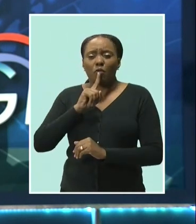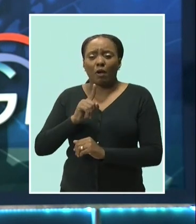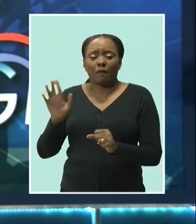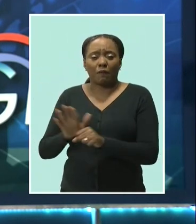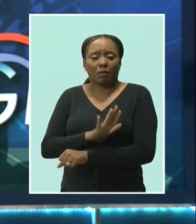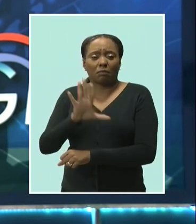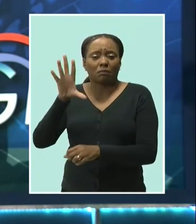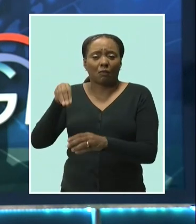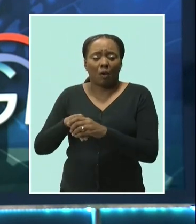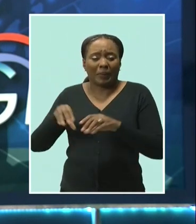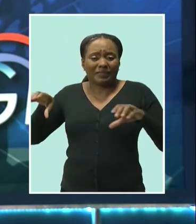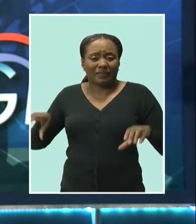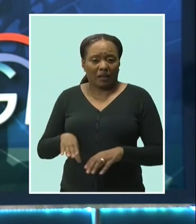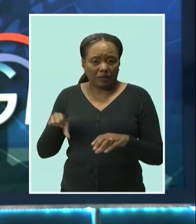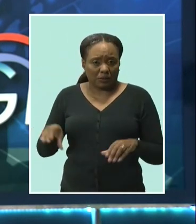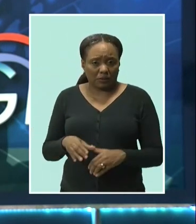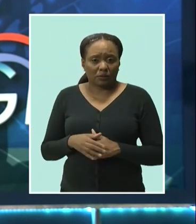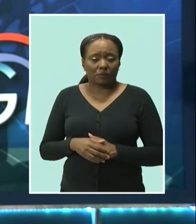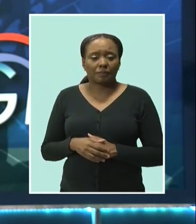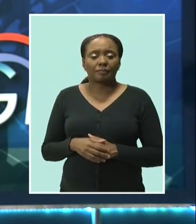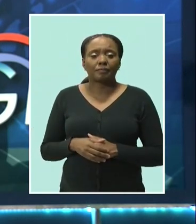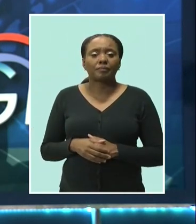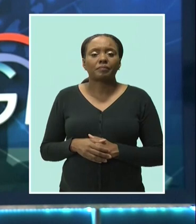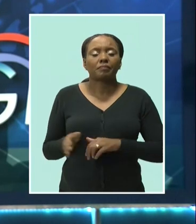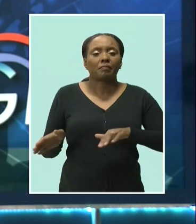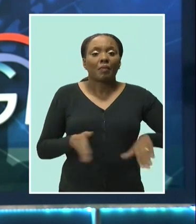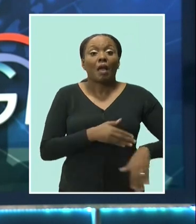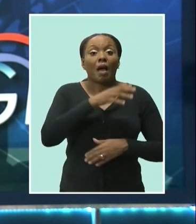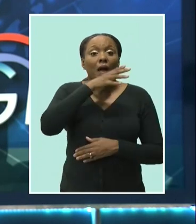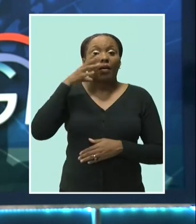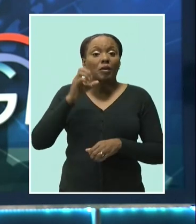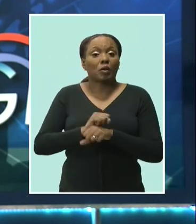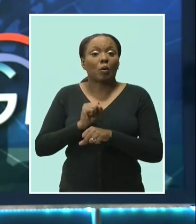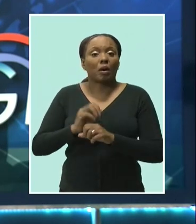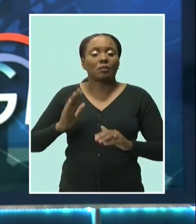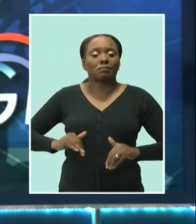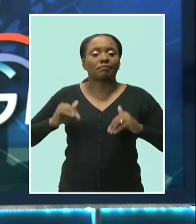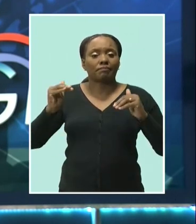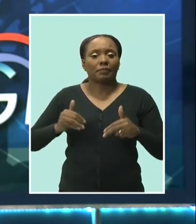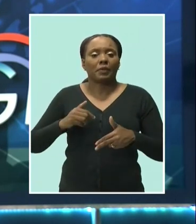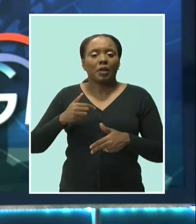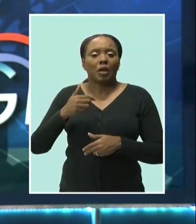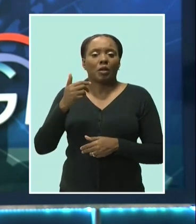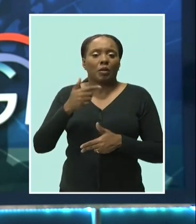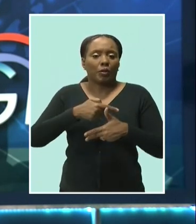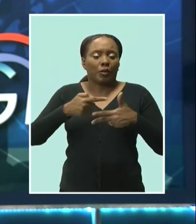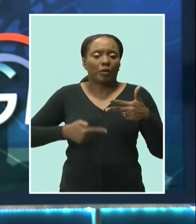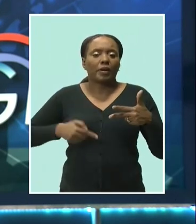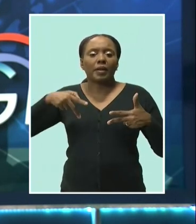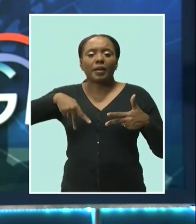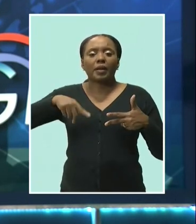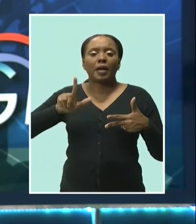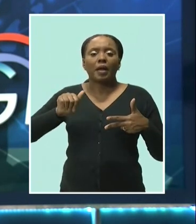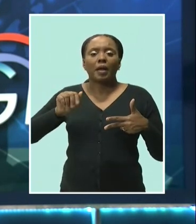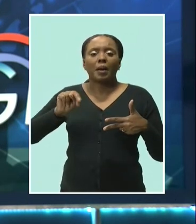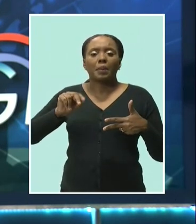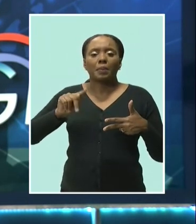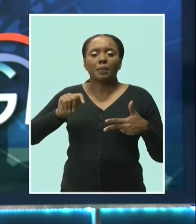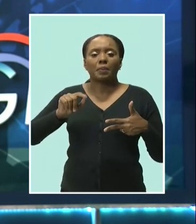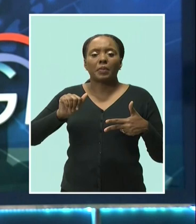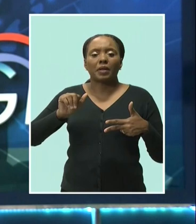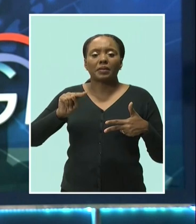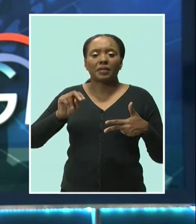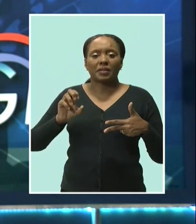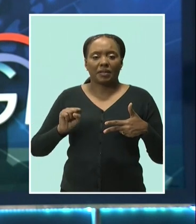Working agriculture in Barbados has been moved to the next level. Three plantations, Mount Pleasant in St. John, Searles in Christ